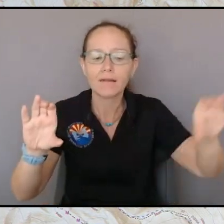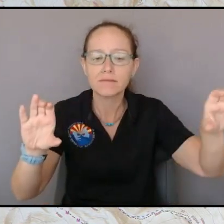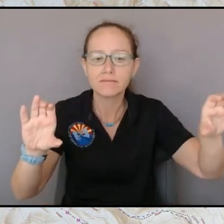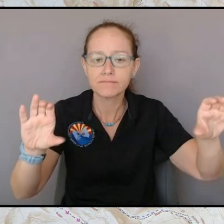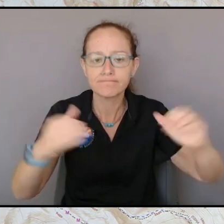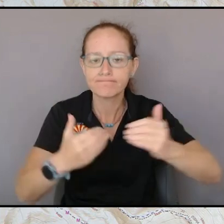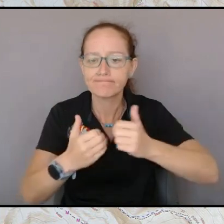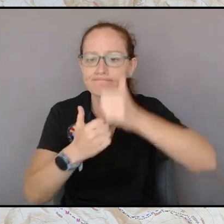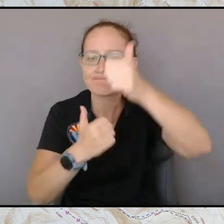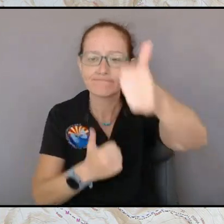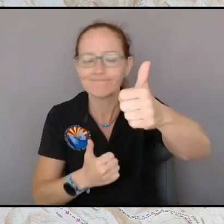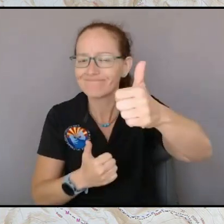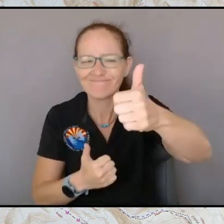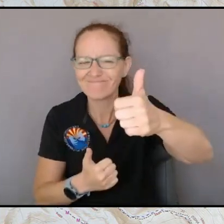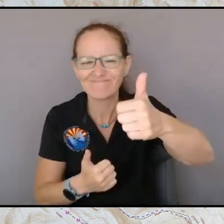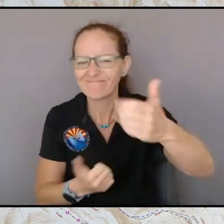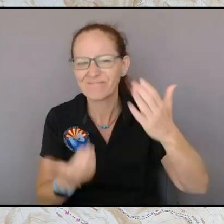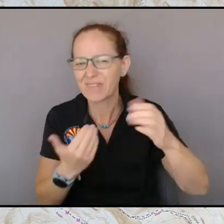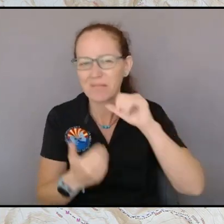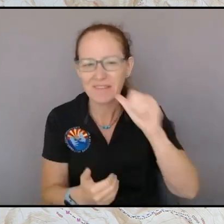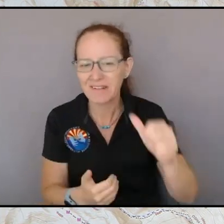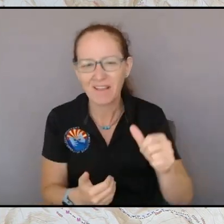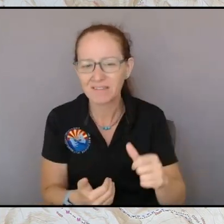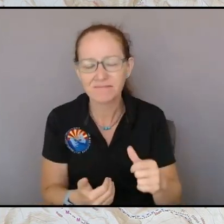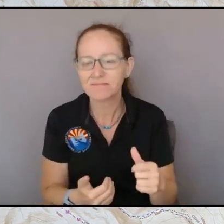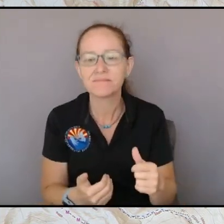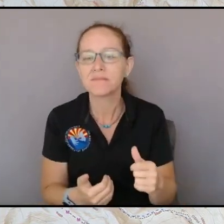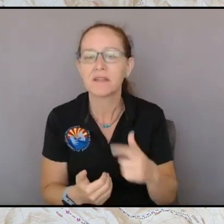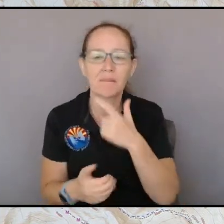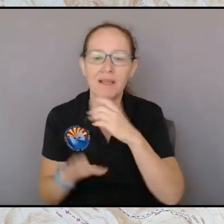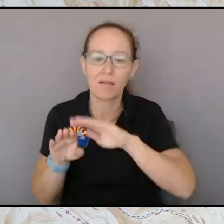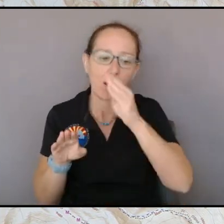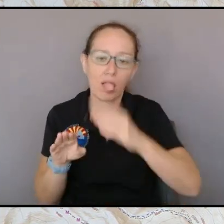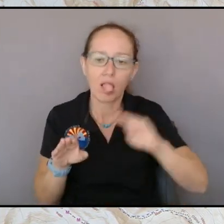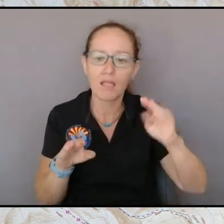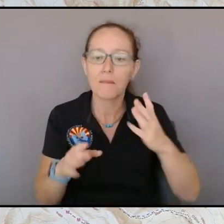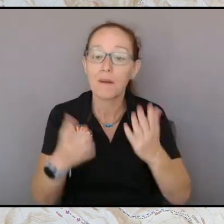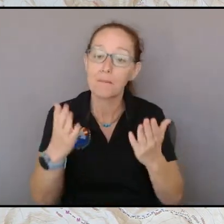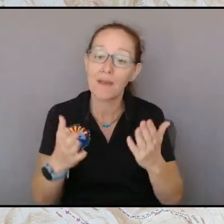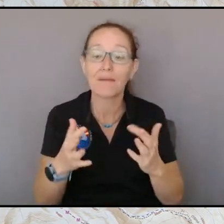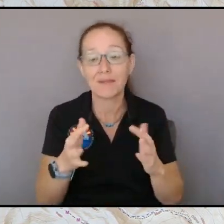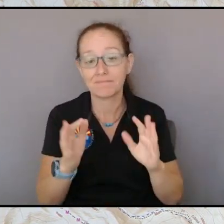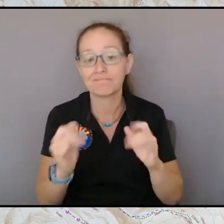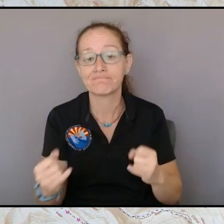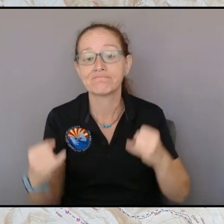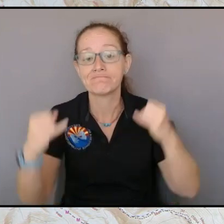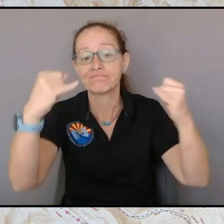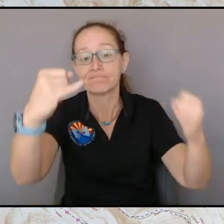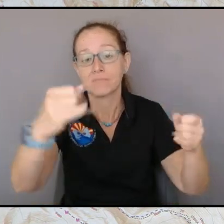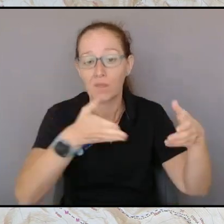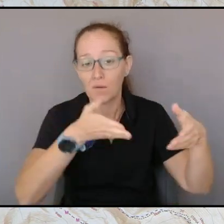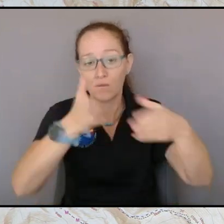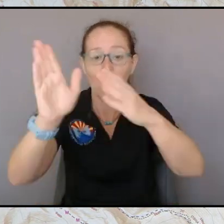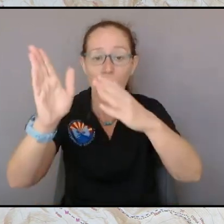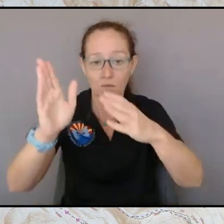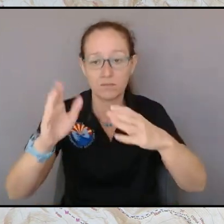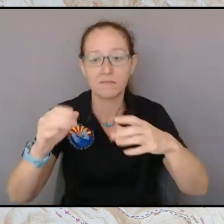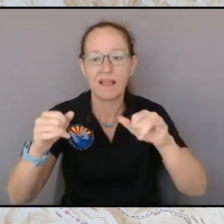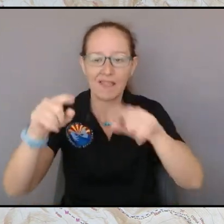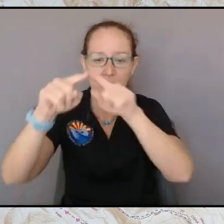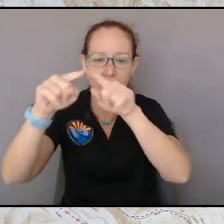it may be that we fall back to the to the road system right here and try to burn out this triangle it may be that we put